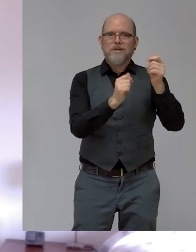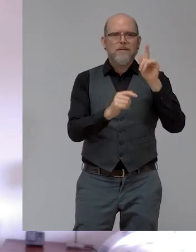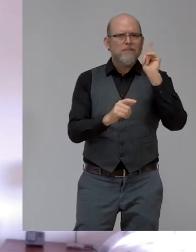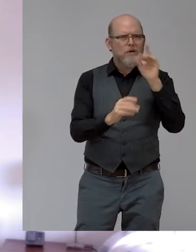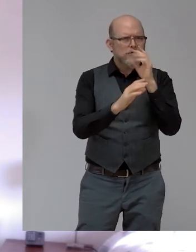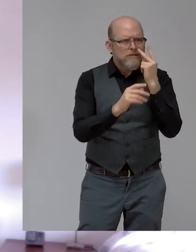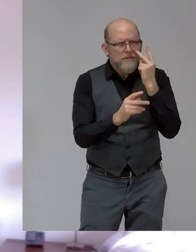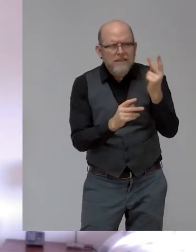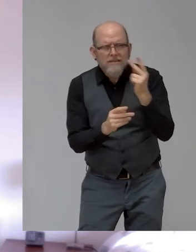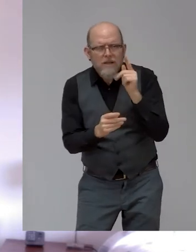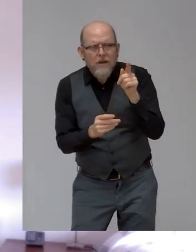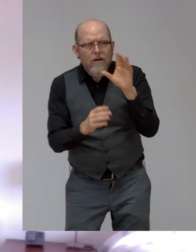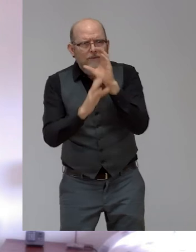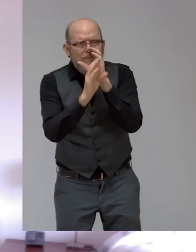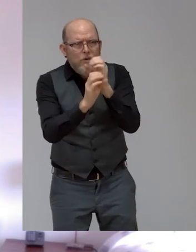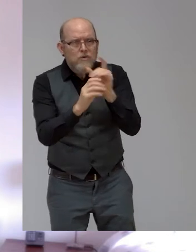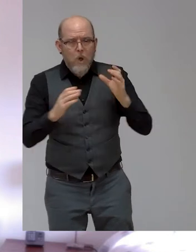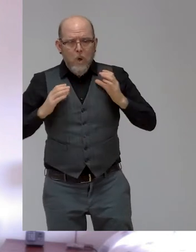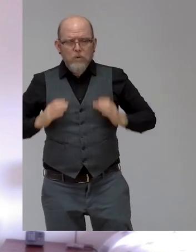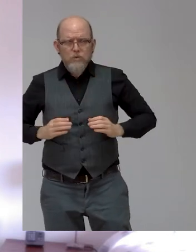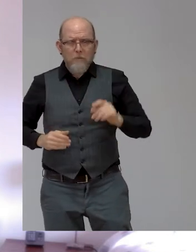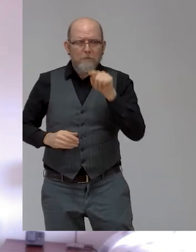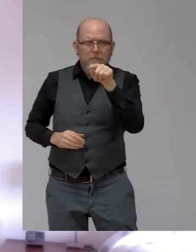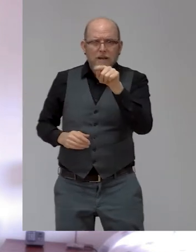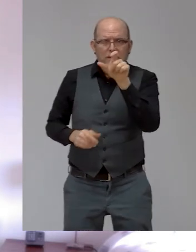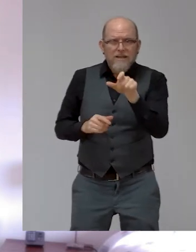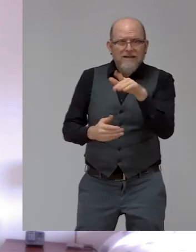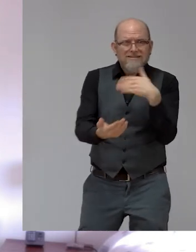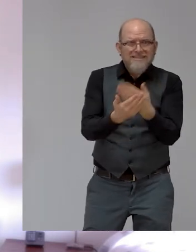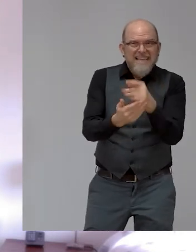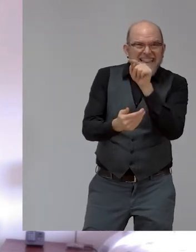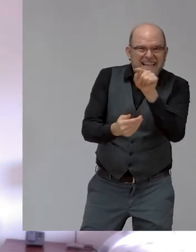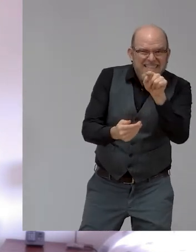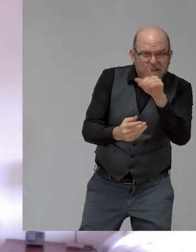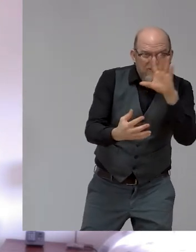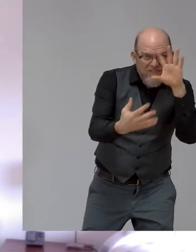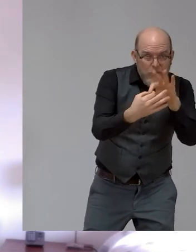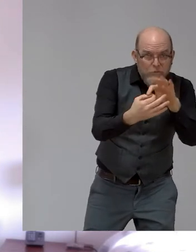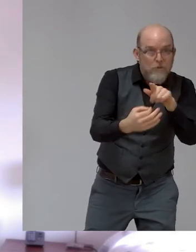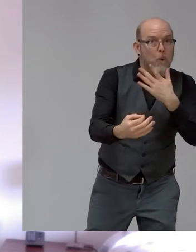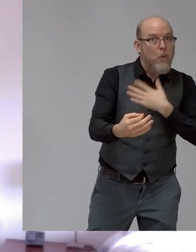and trying to get it right, getting it right to the customer.